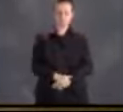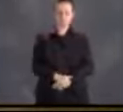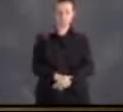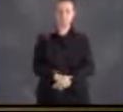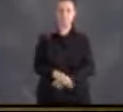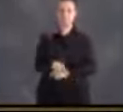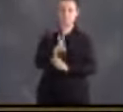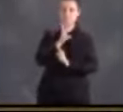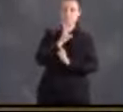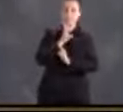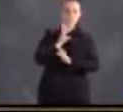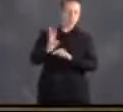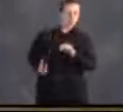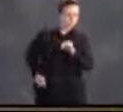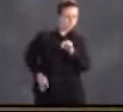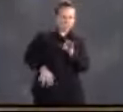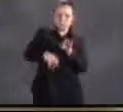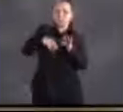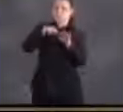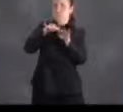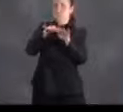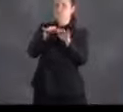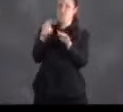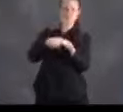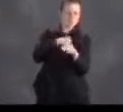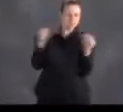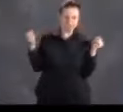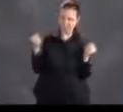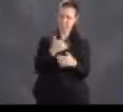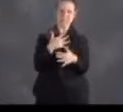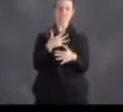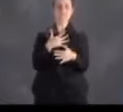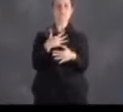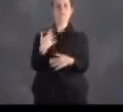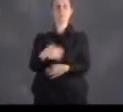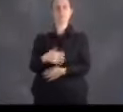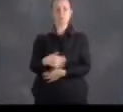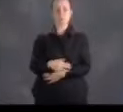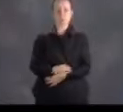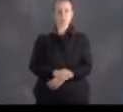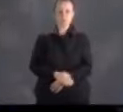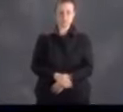The water rose so fast. We were so scared.